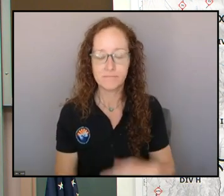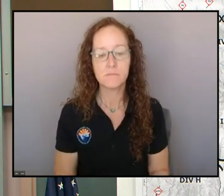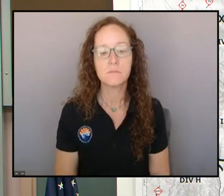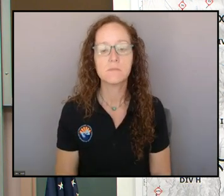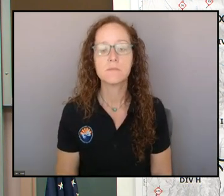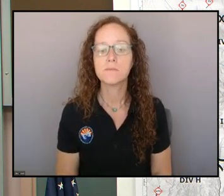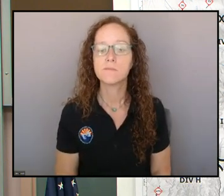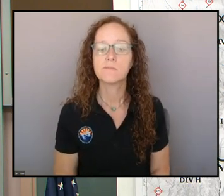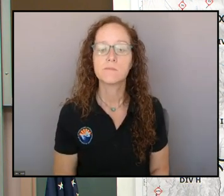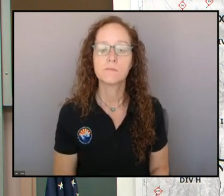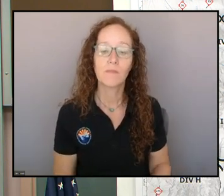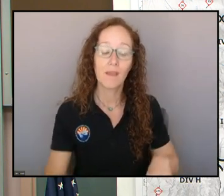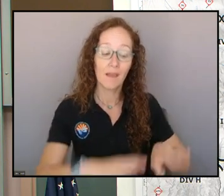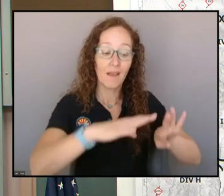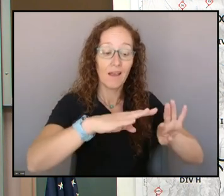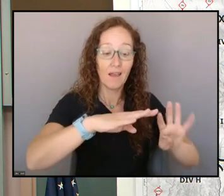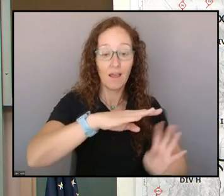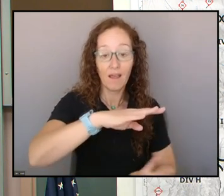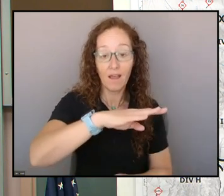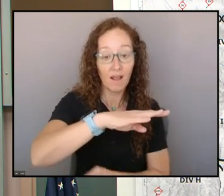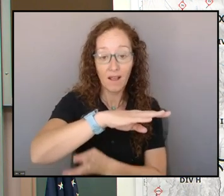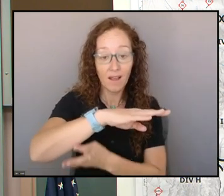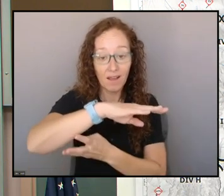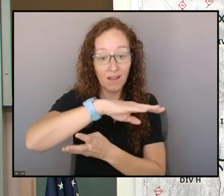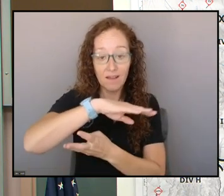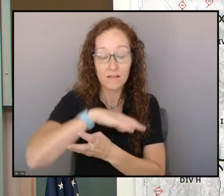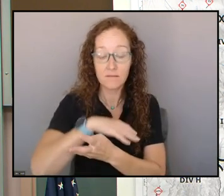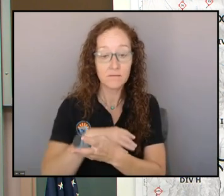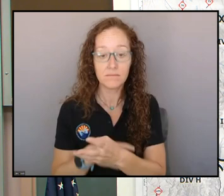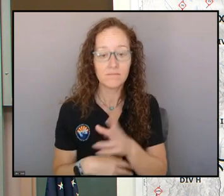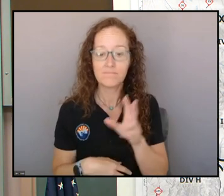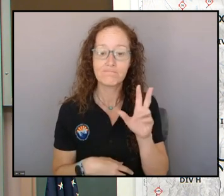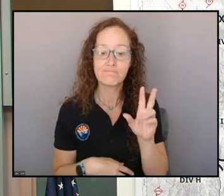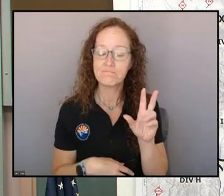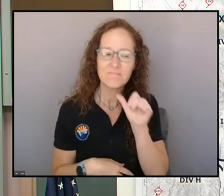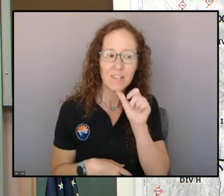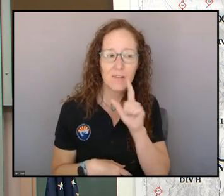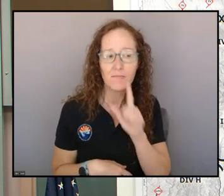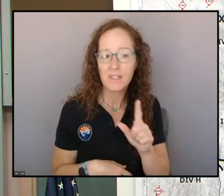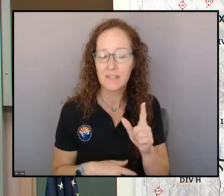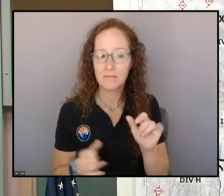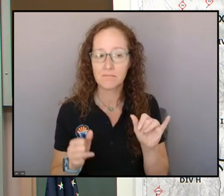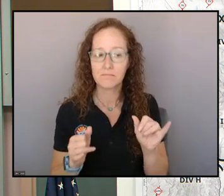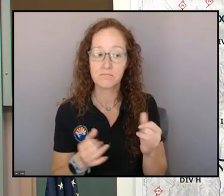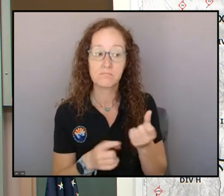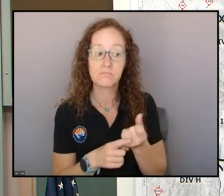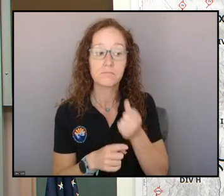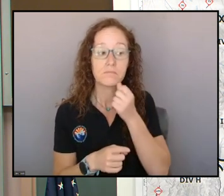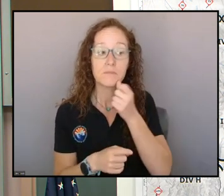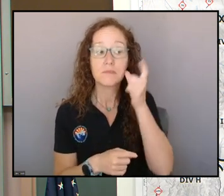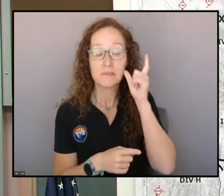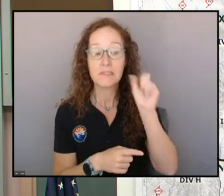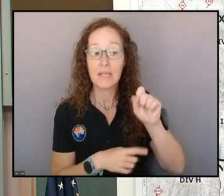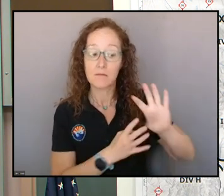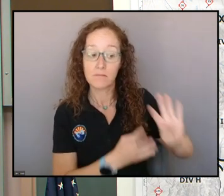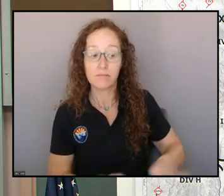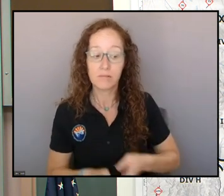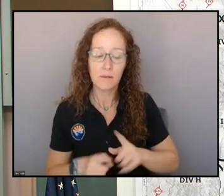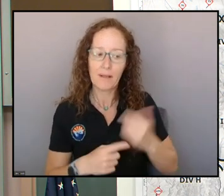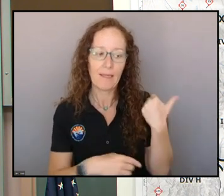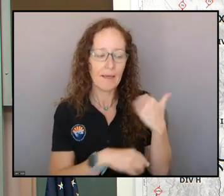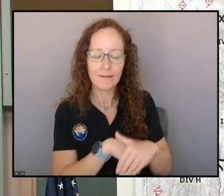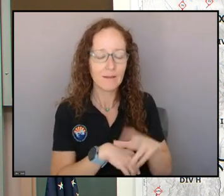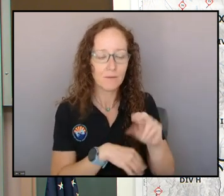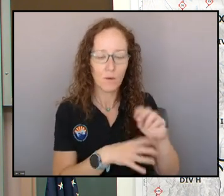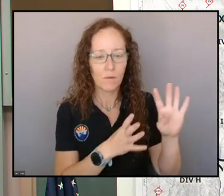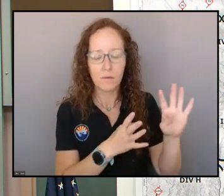scooting across and curving like they did the night before. Kind of more of a direct route. As you